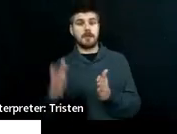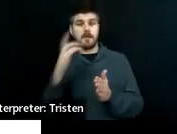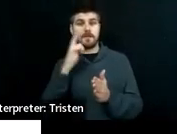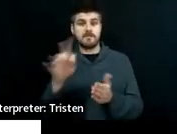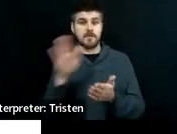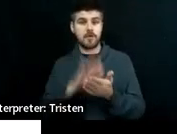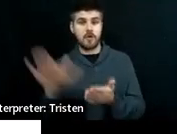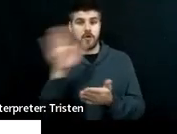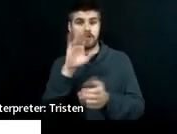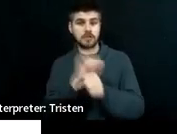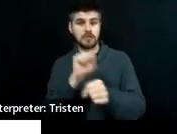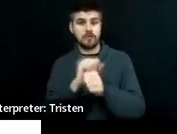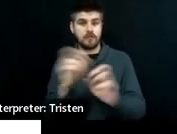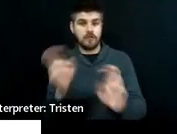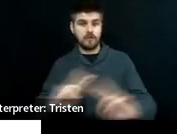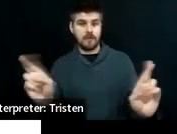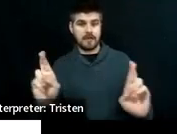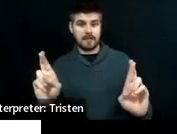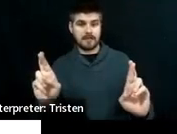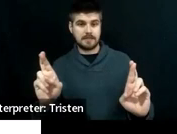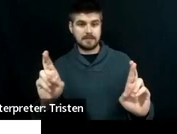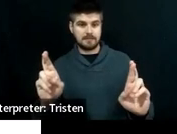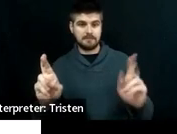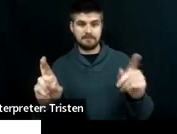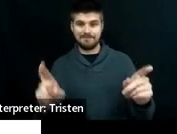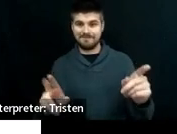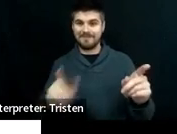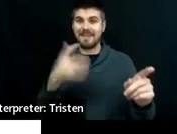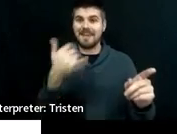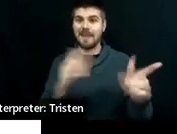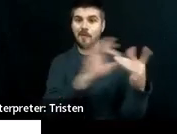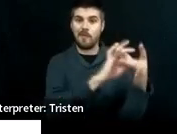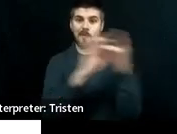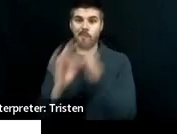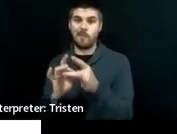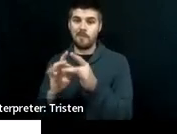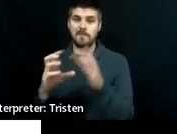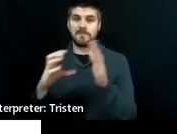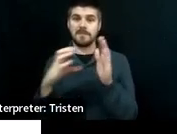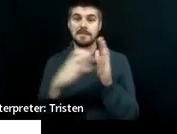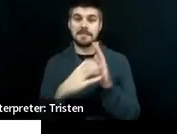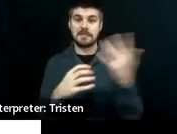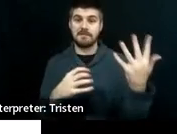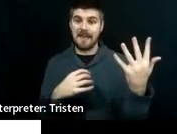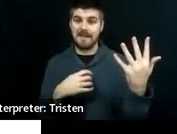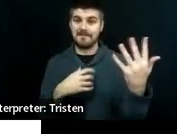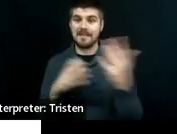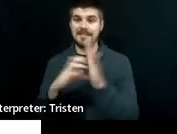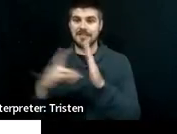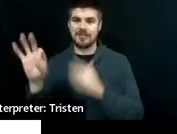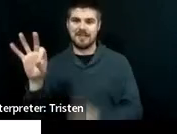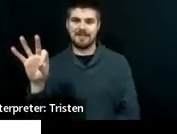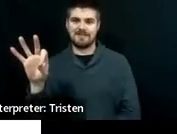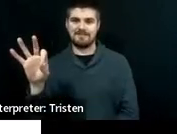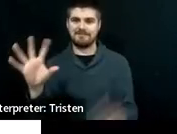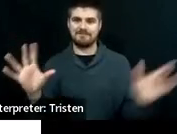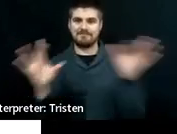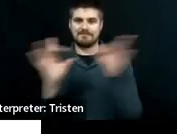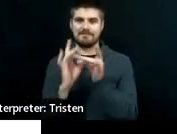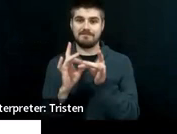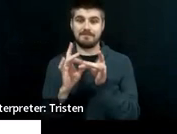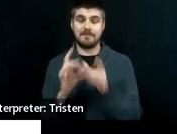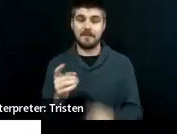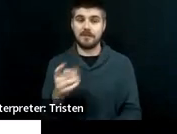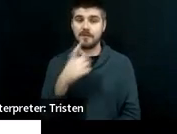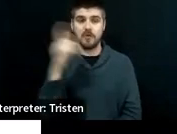And now there's alignment between Section 5 of the IEP and Section 9 of the IEP and you didn't have to